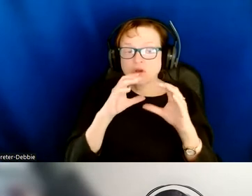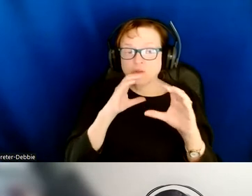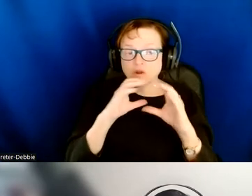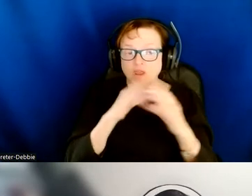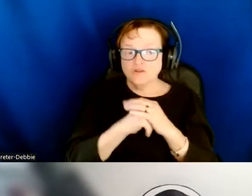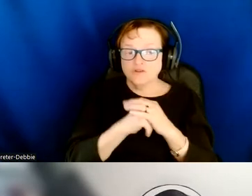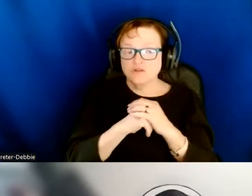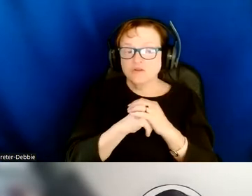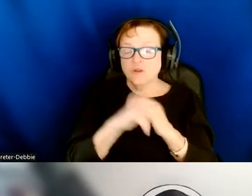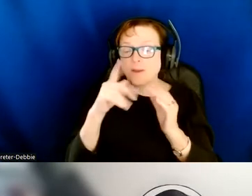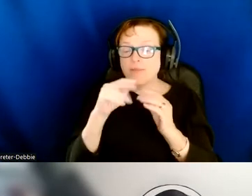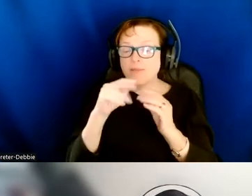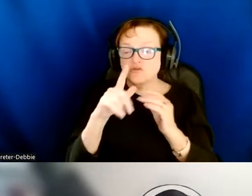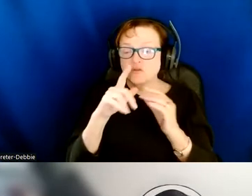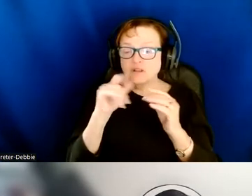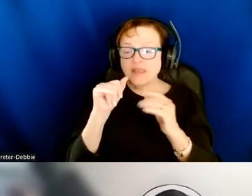Petro Pass Truck Stop,